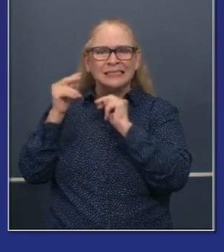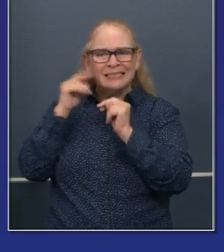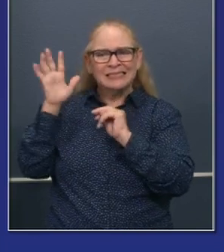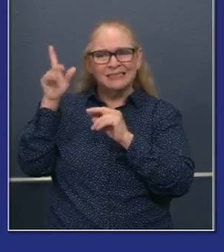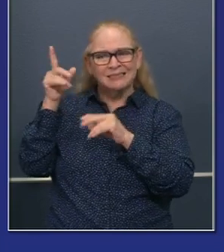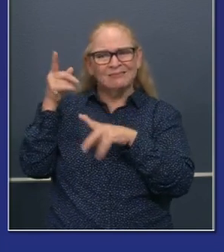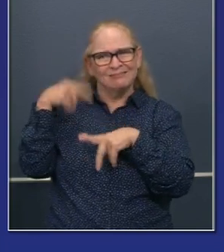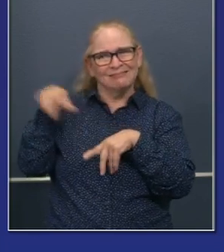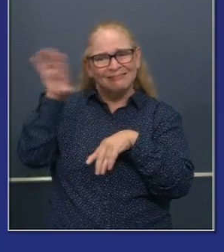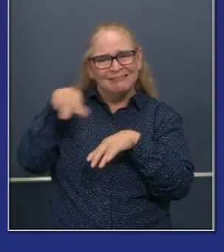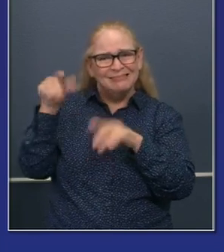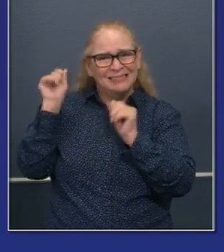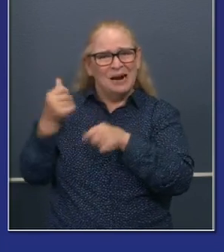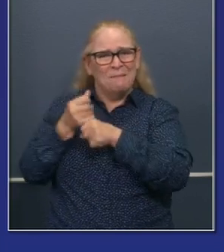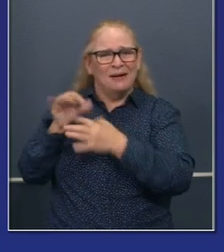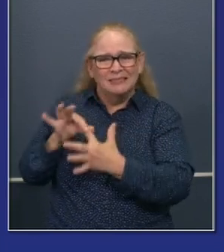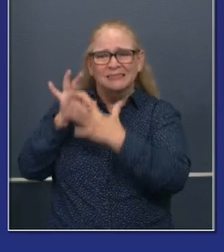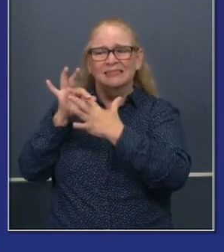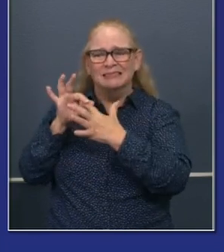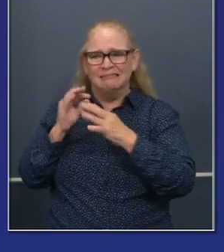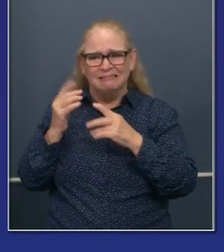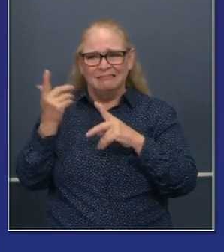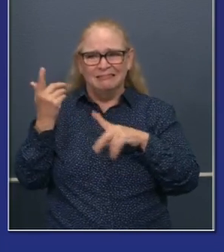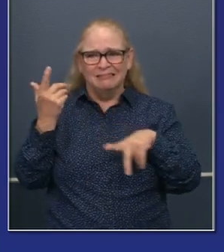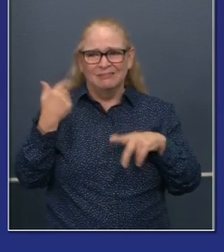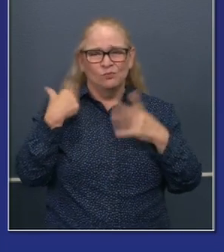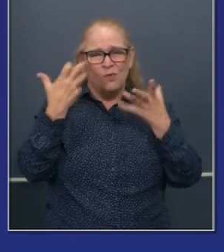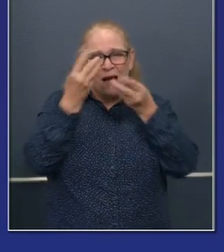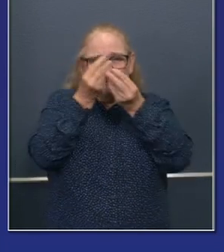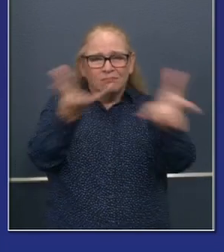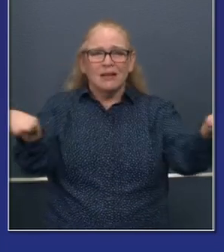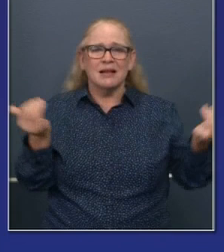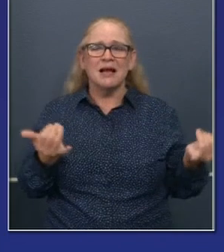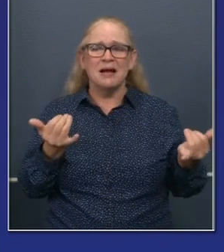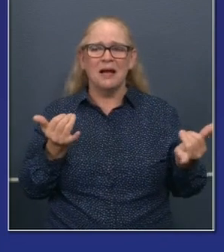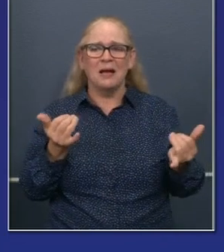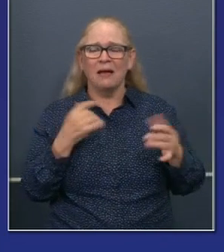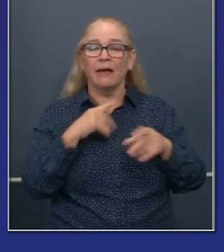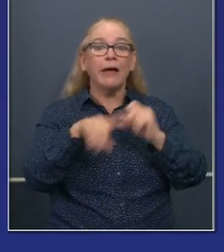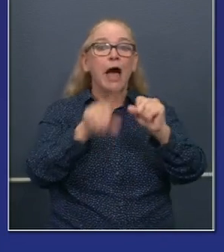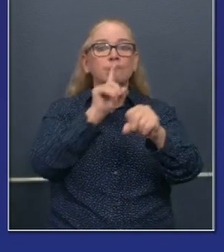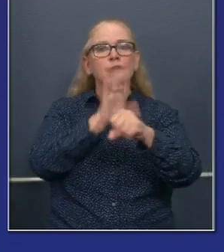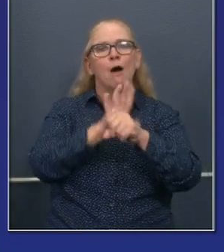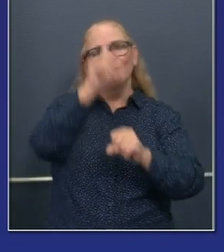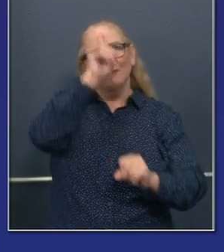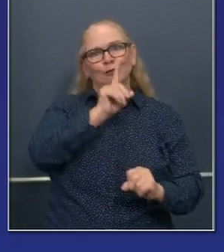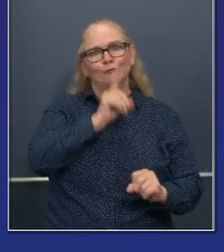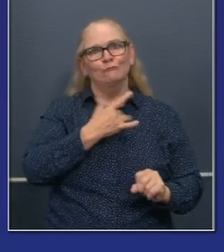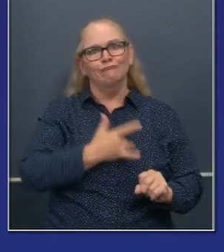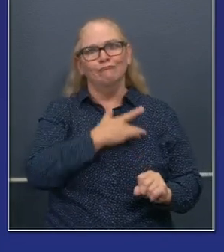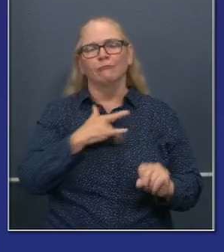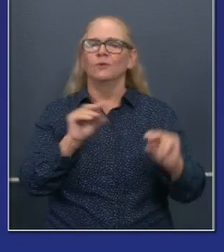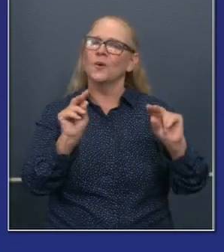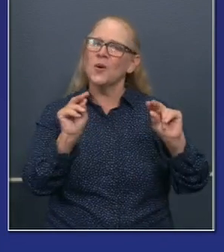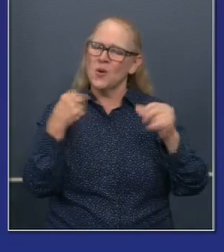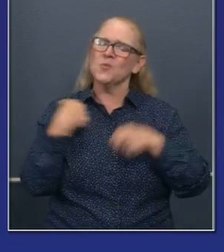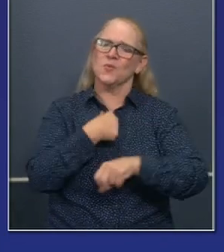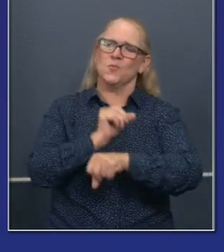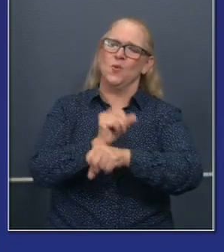know, uh, that we are working aggressively behind the scenes, can't make any promises to see what we can do to extend some of the same,